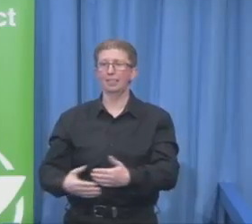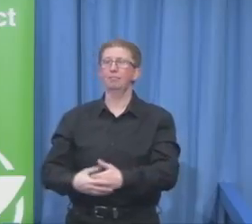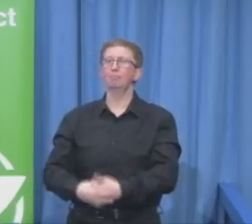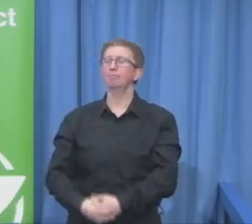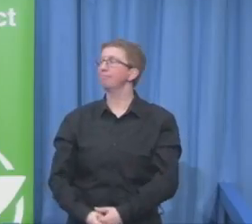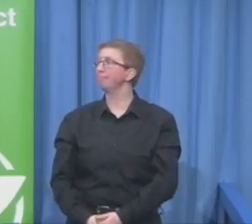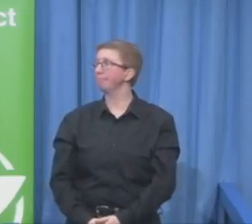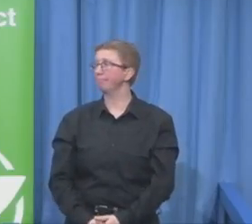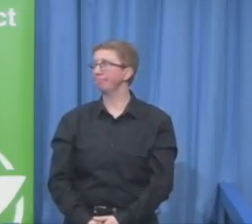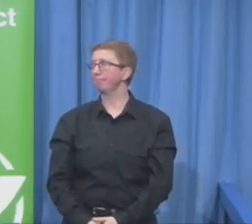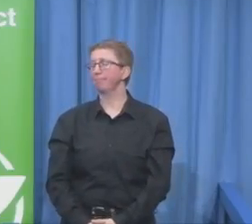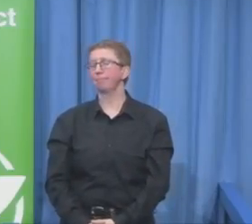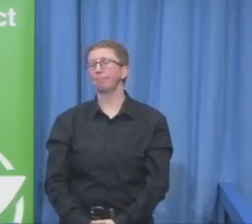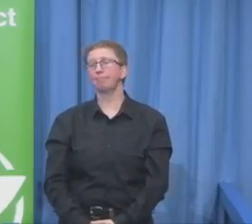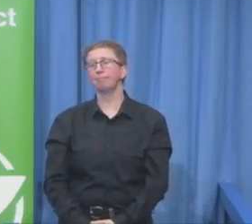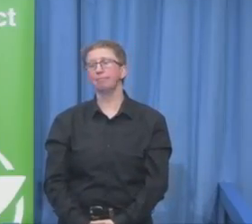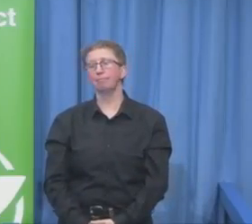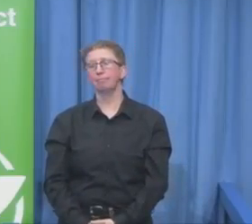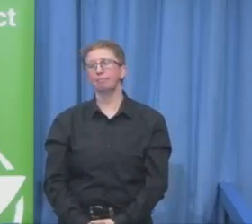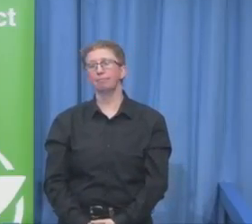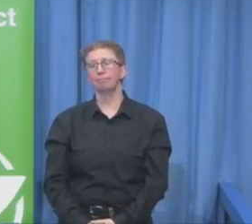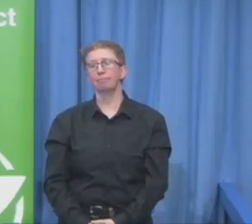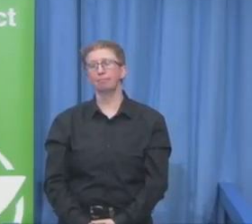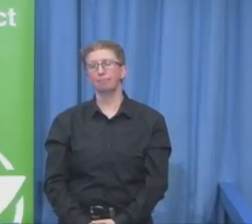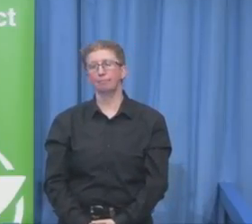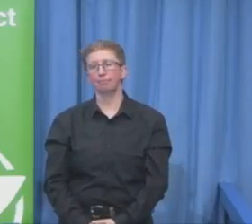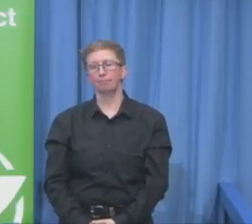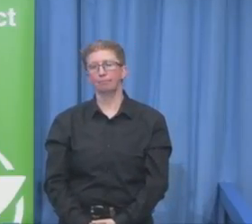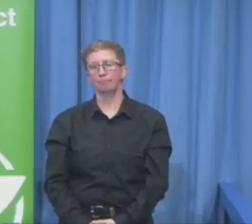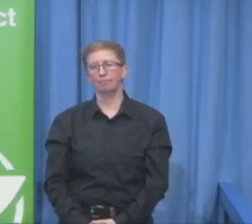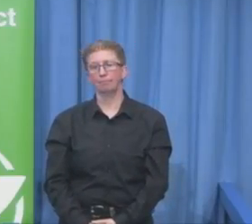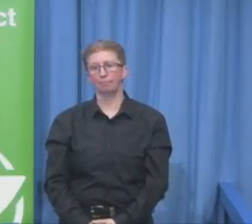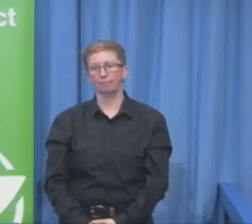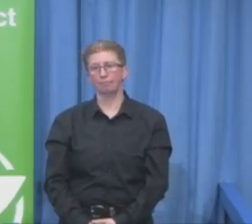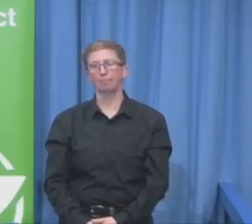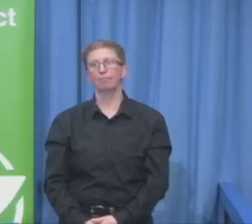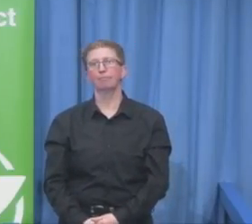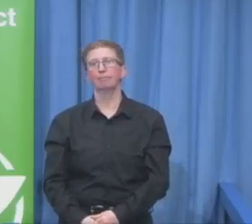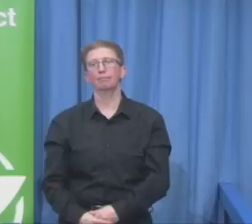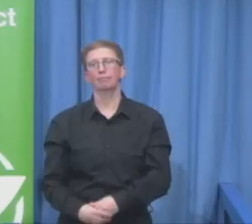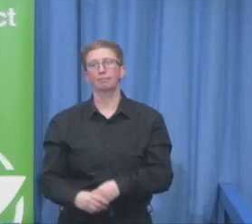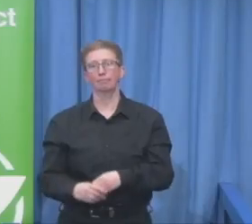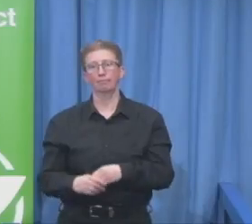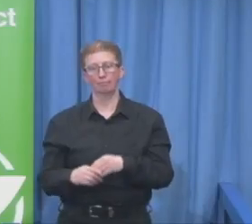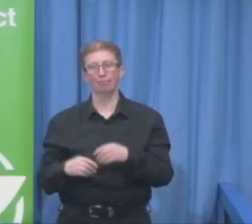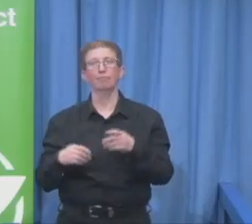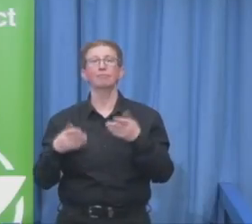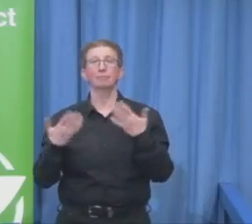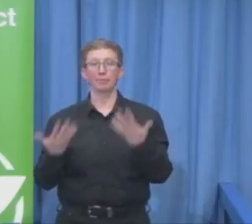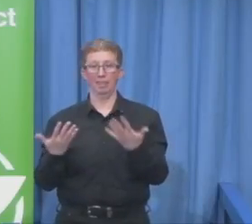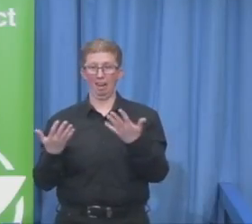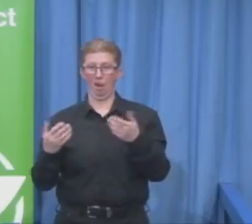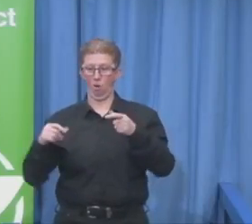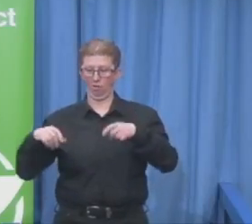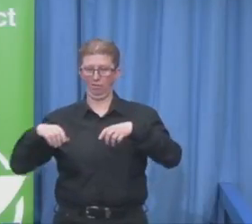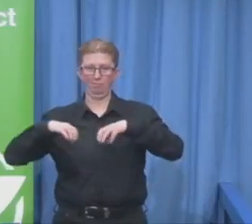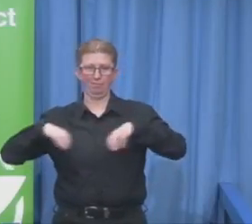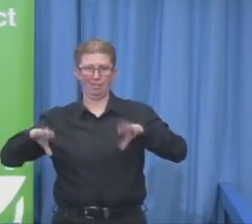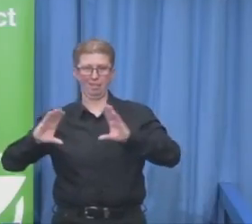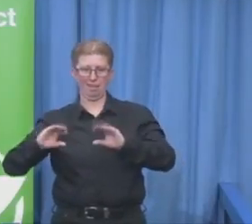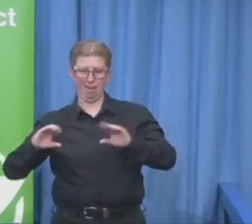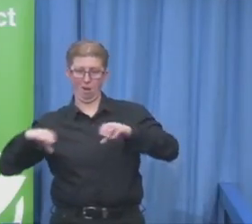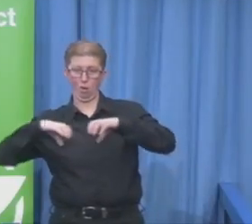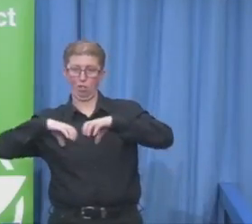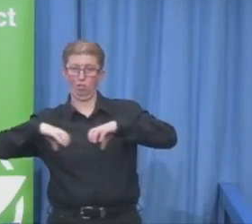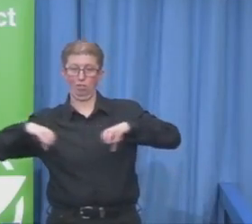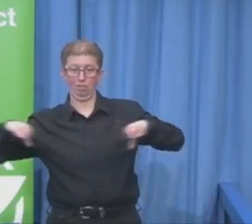After our couch conversation, you're going into parallel... parallel conversations, and then we'll be back here in the afternoon. So Tom, over to you. Thanks.